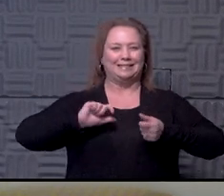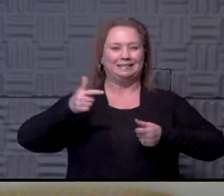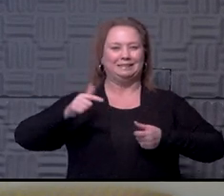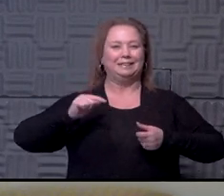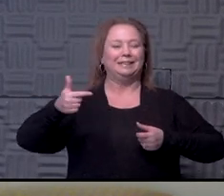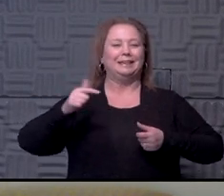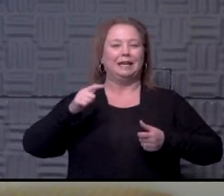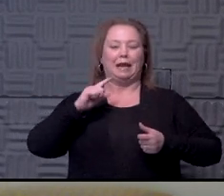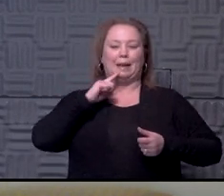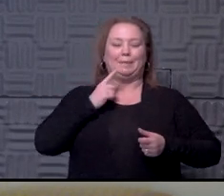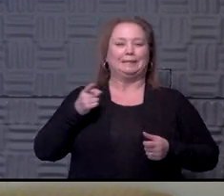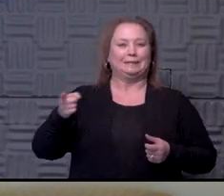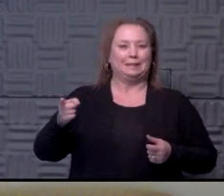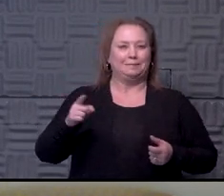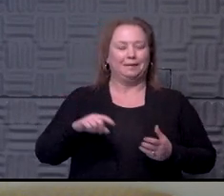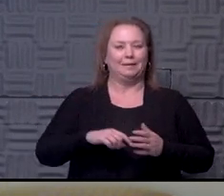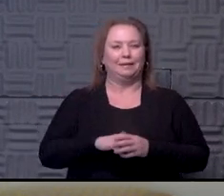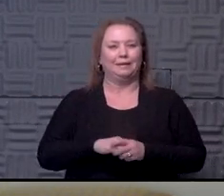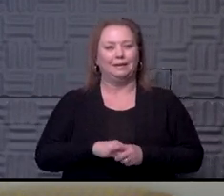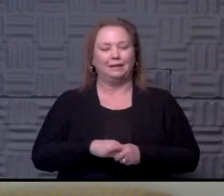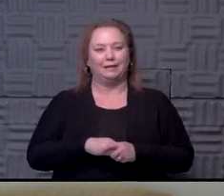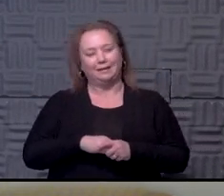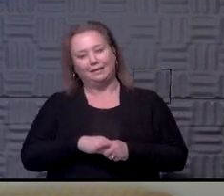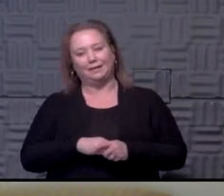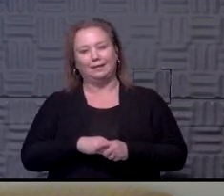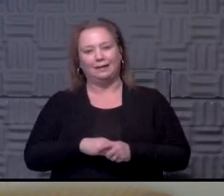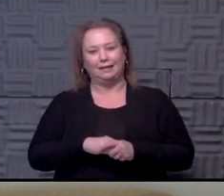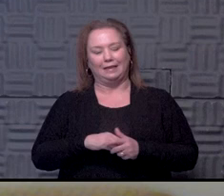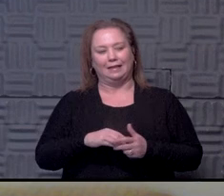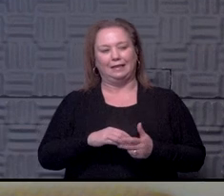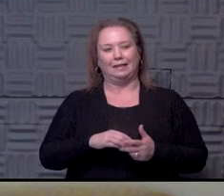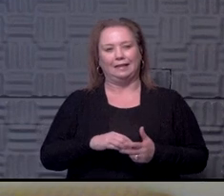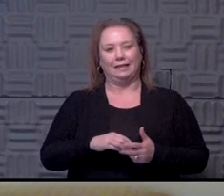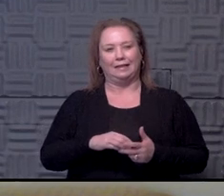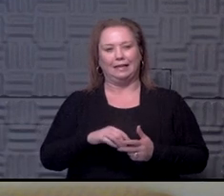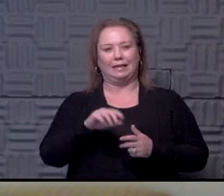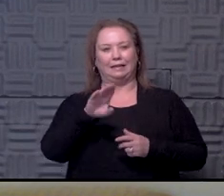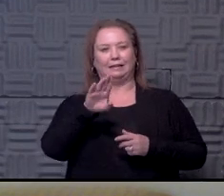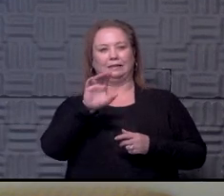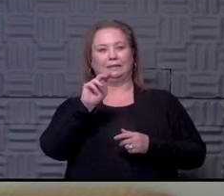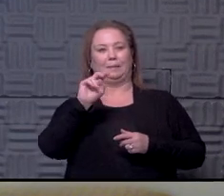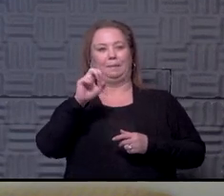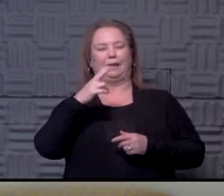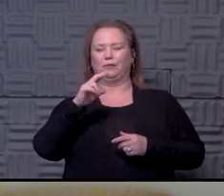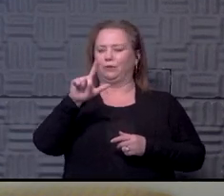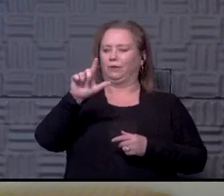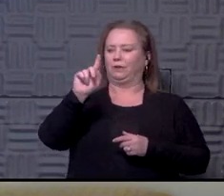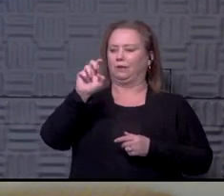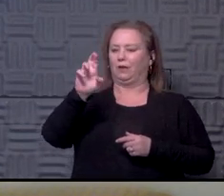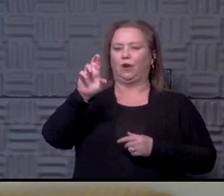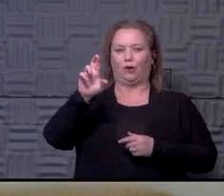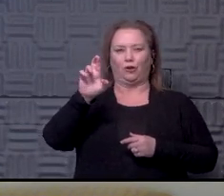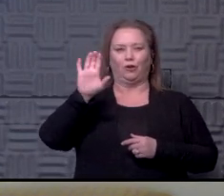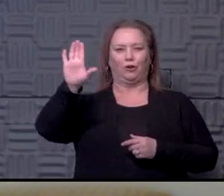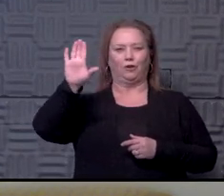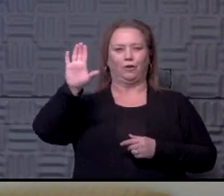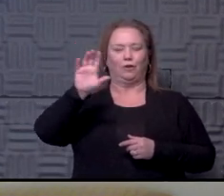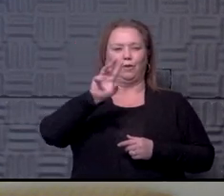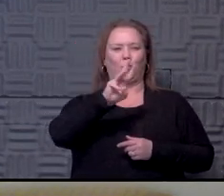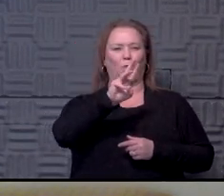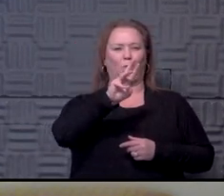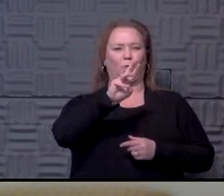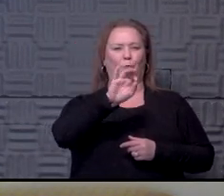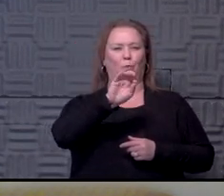I miss his little – he has a little bench or his locker. I think Whit Merrifield has his locker now.